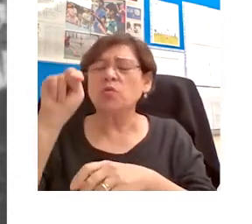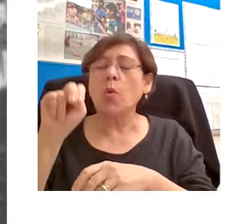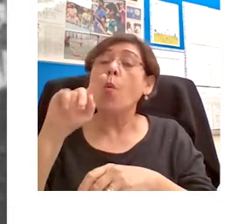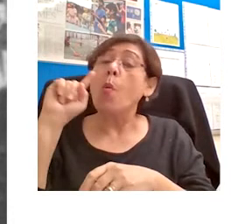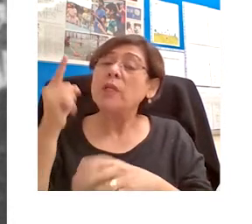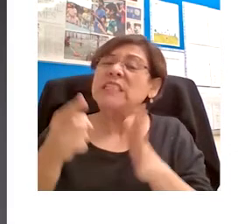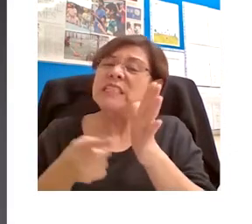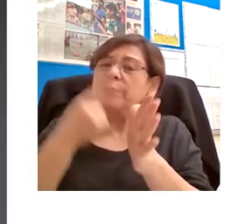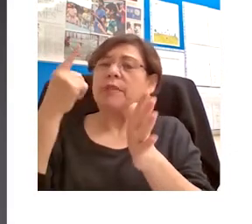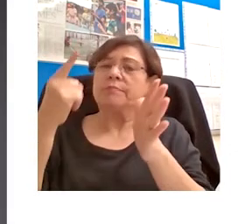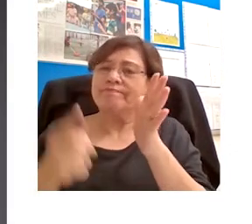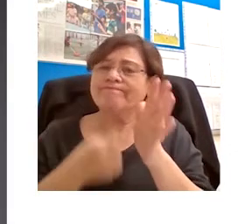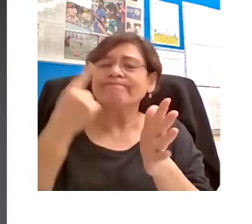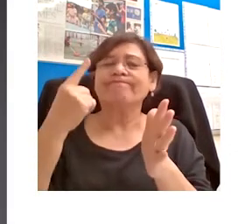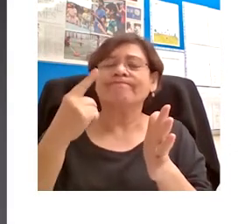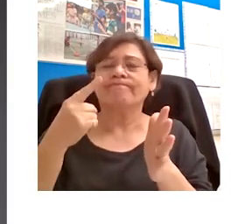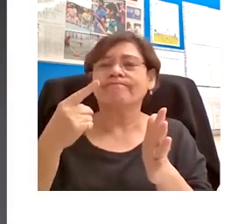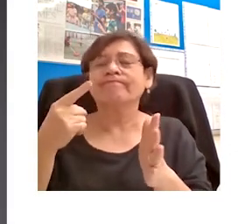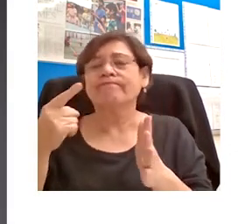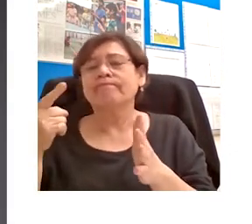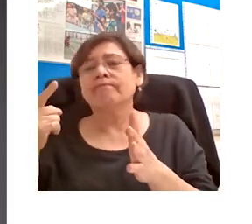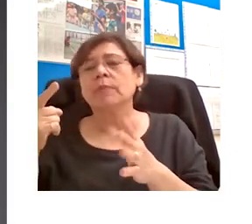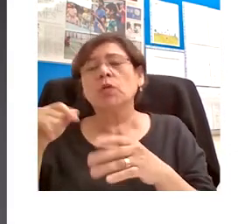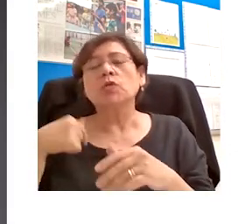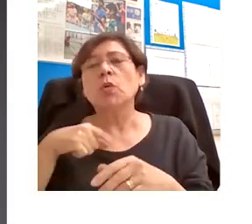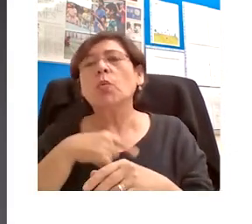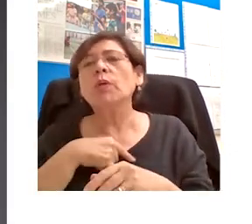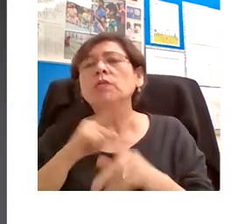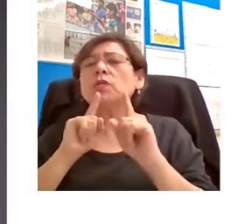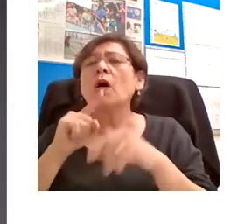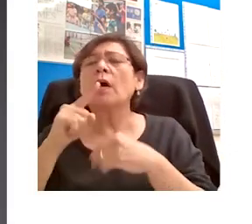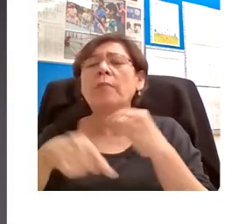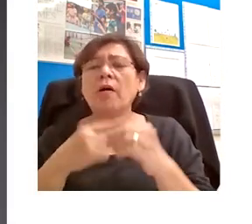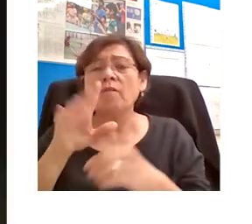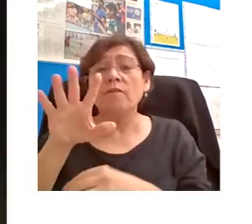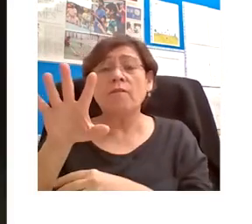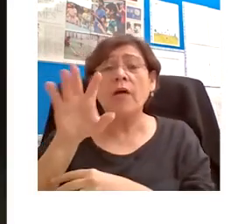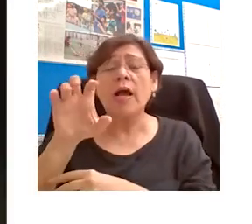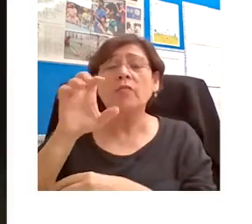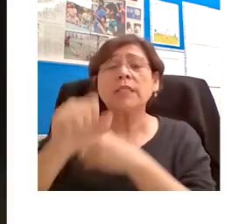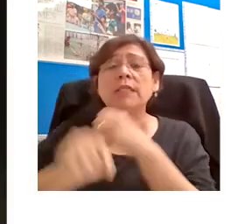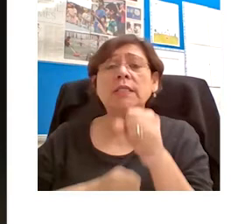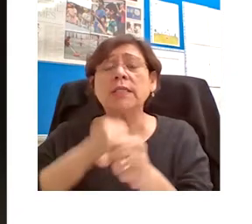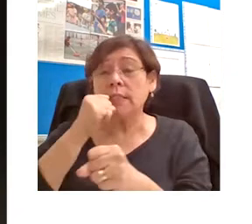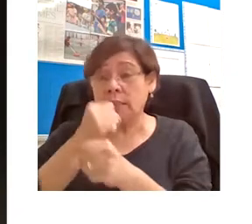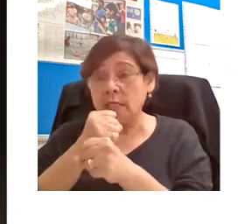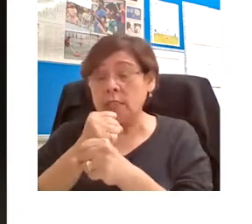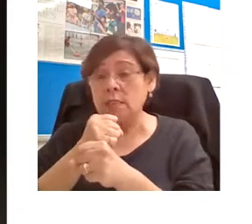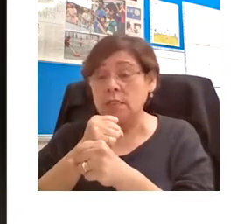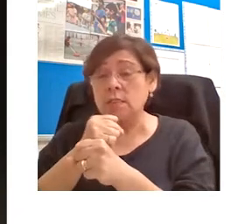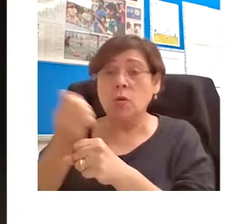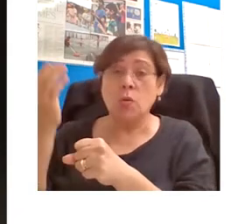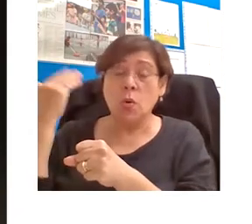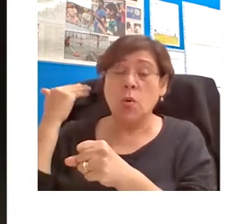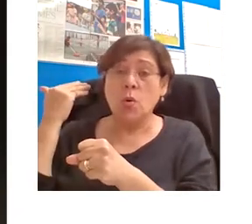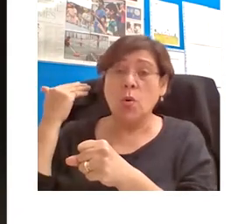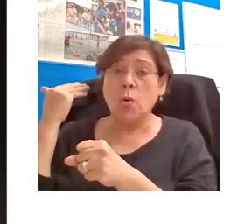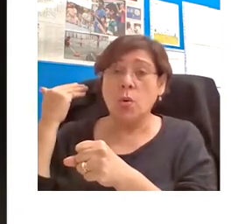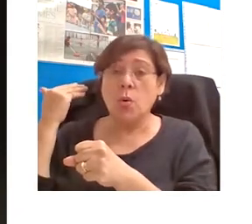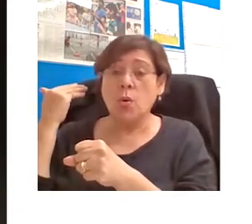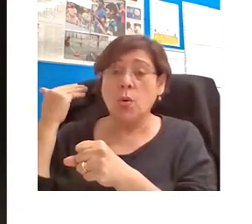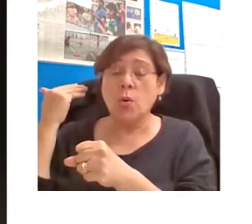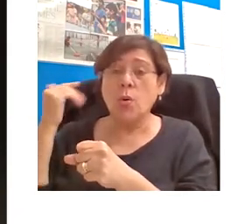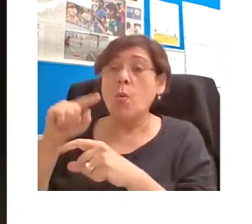university lecture theater. So we're talking about a 500-year period in which both